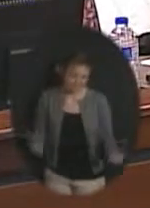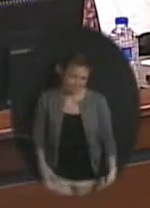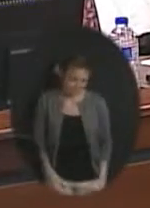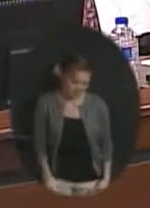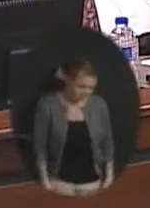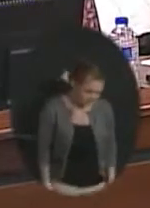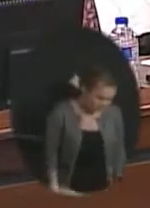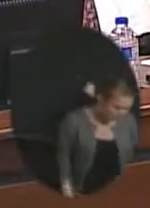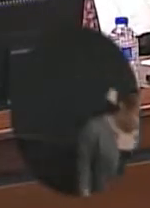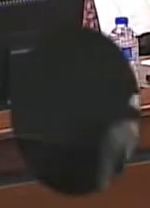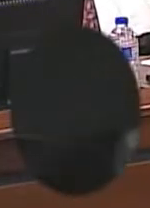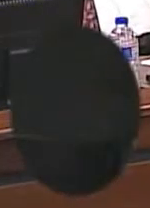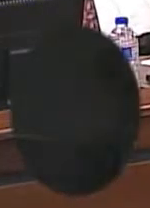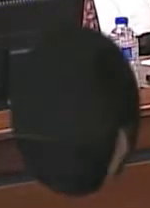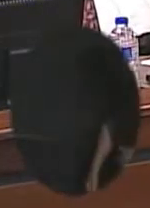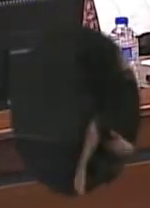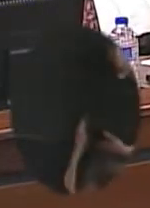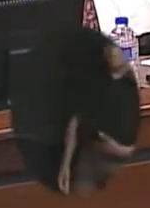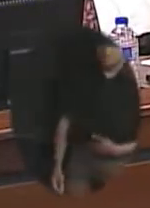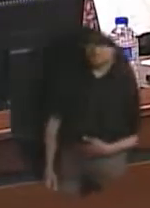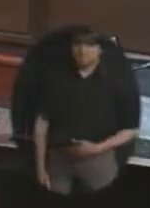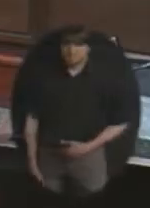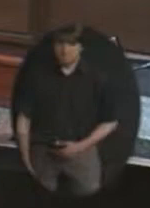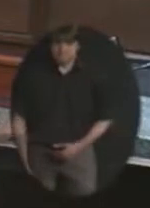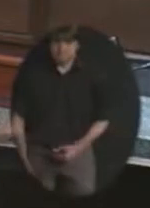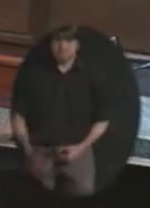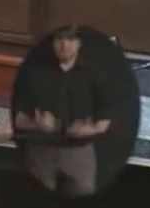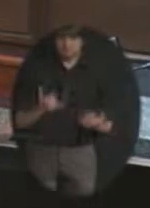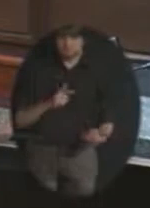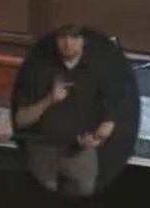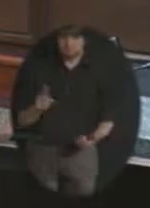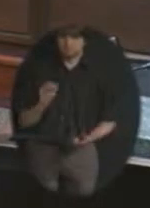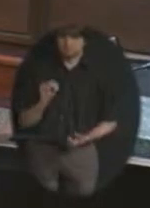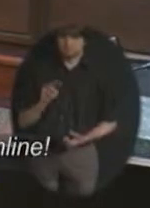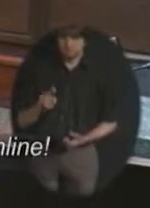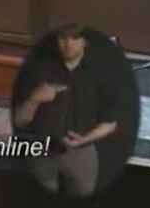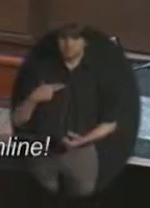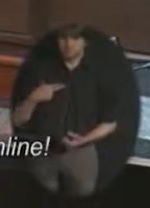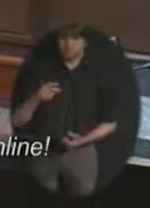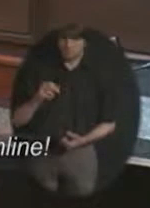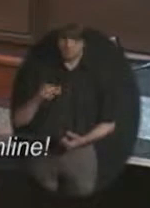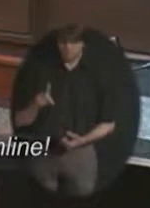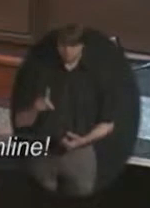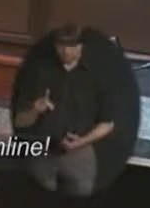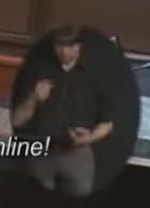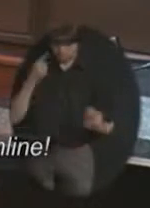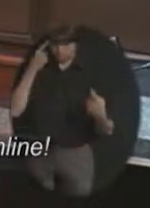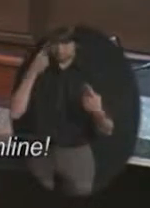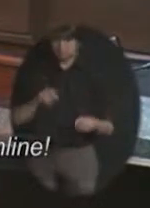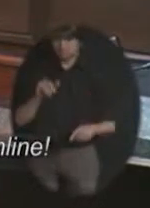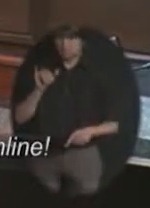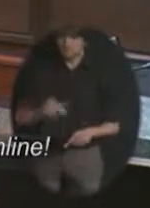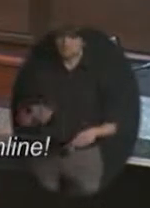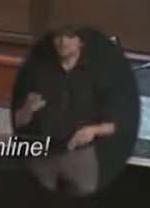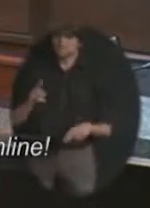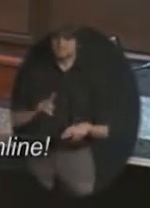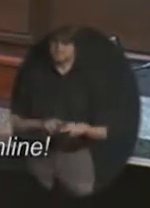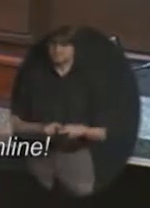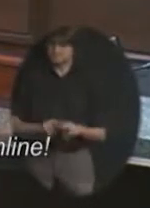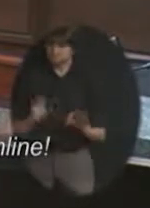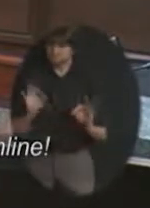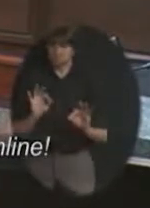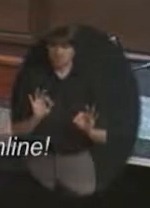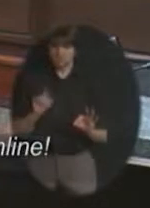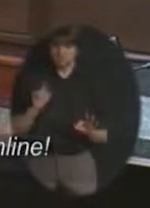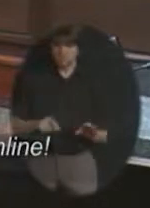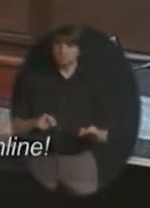Mr. Pollan. I agree with it you know the increase is very modest hardly worth arguing about really other than the